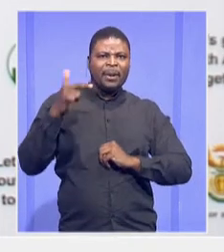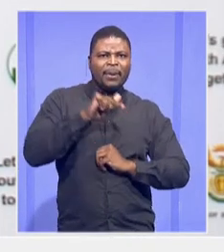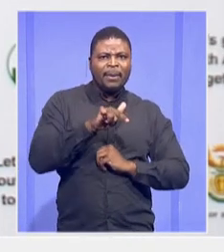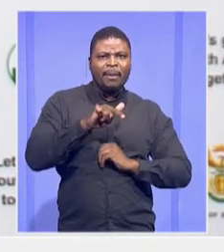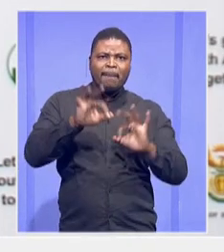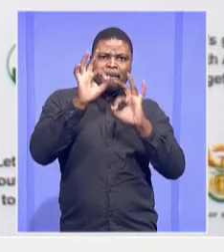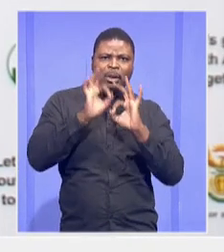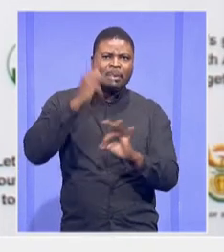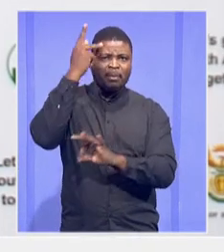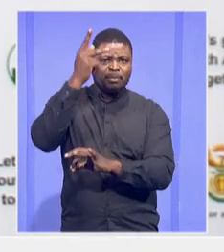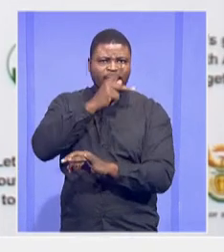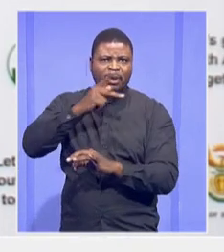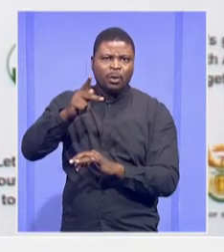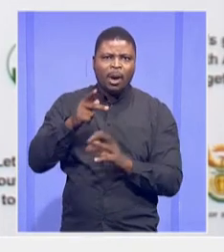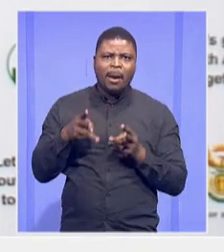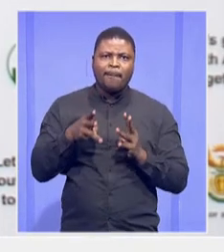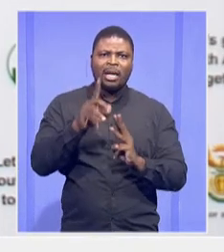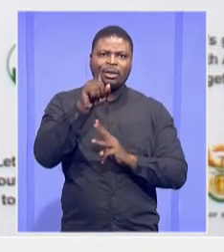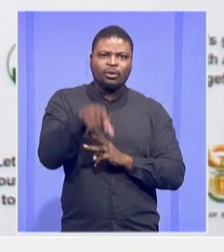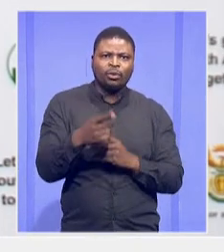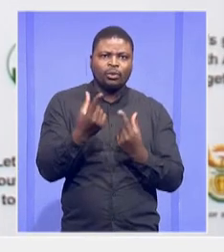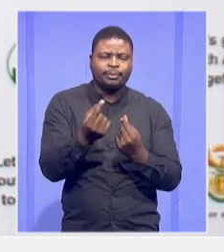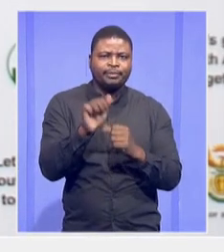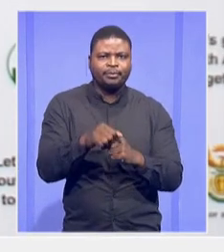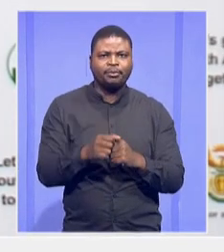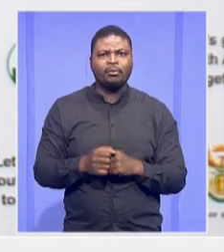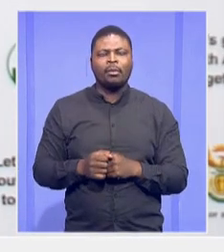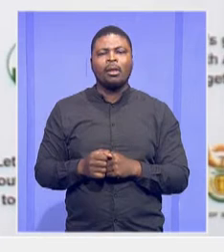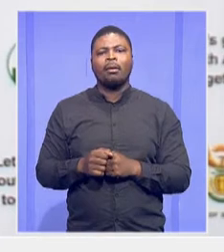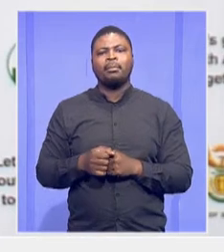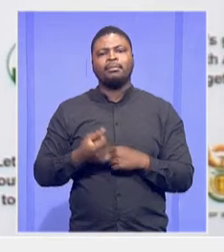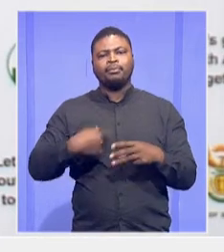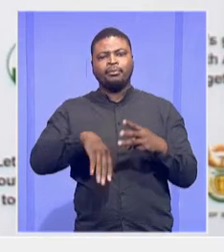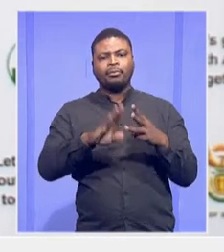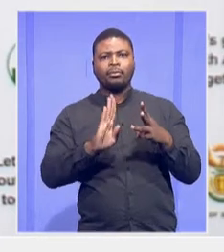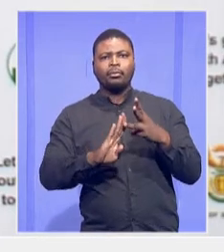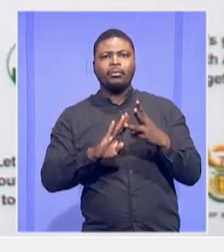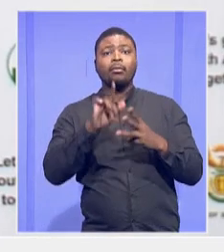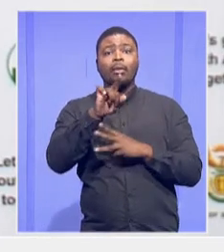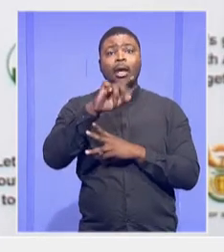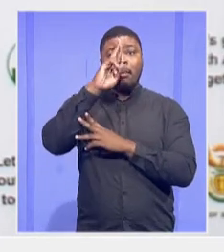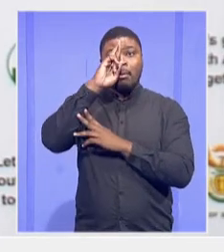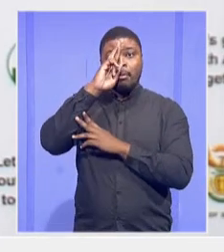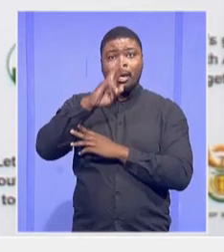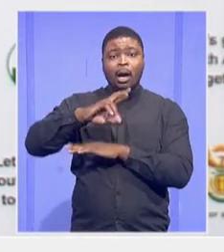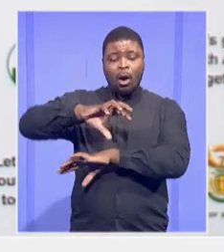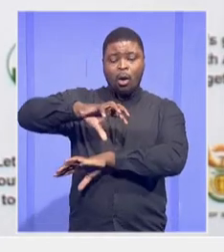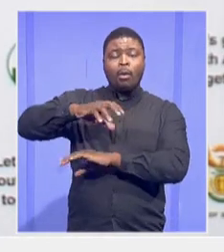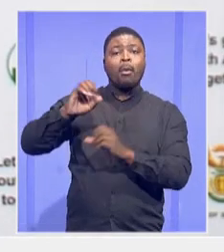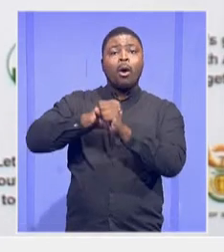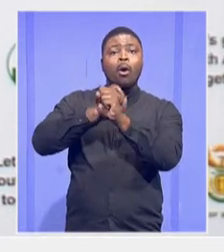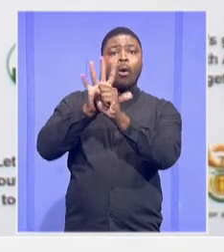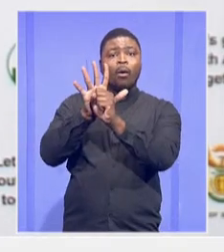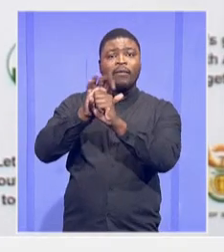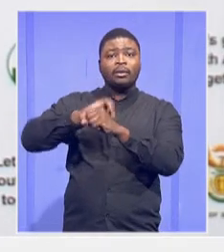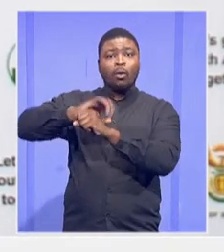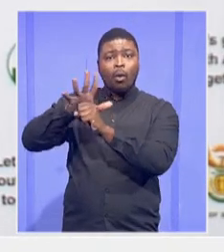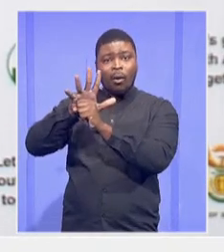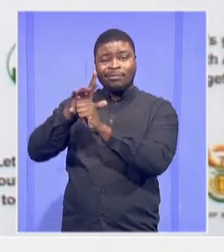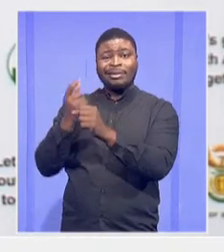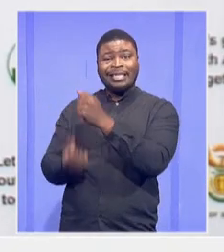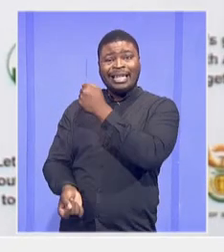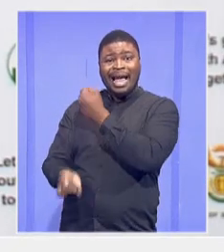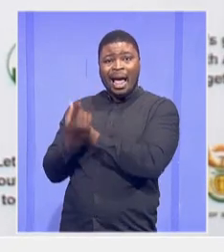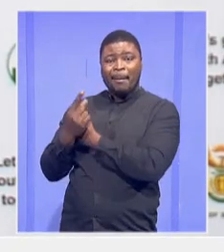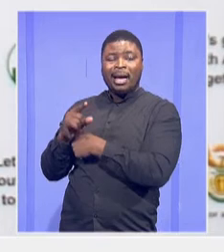The reality of COVID-19, where everything almost came to a halt. You'll see with lockdown,